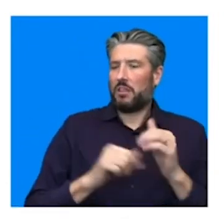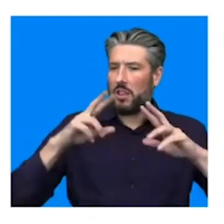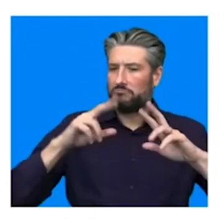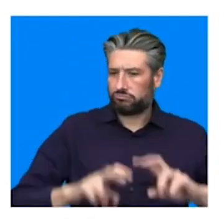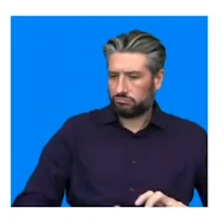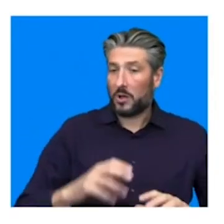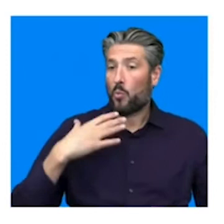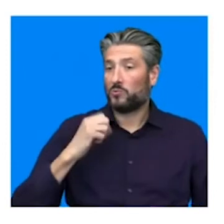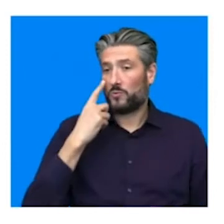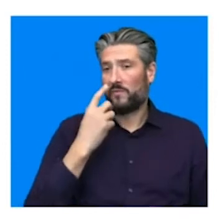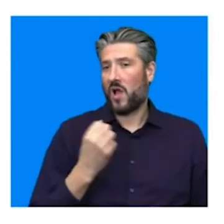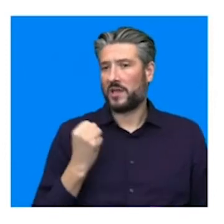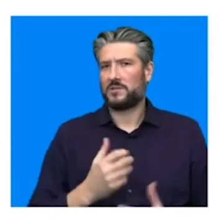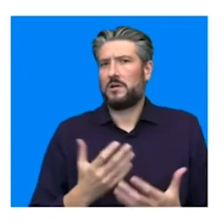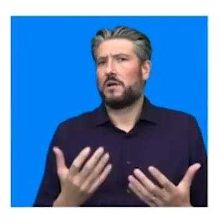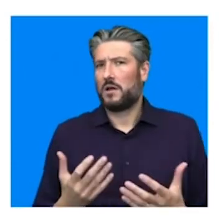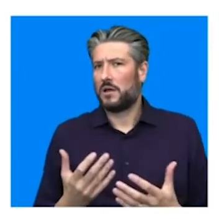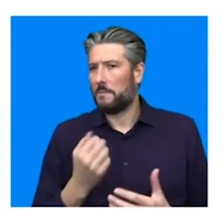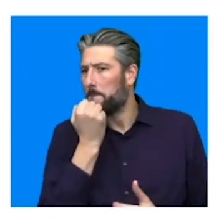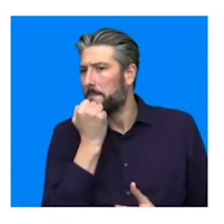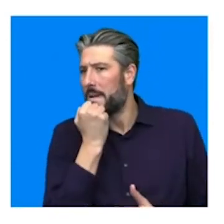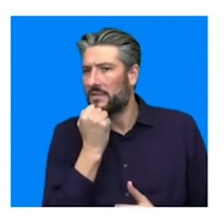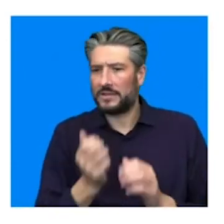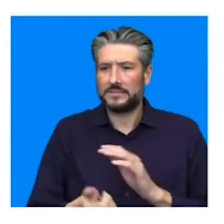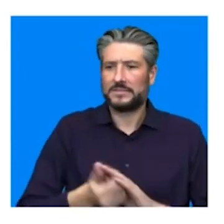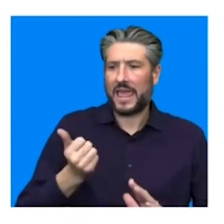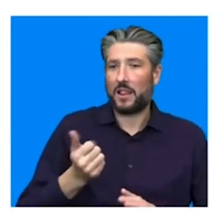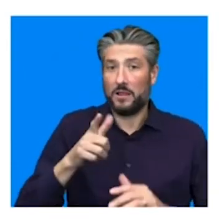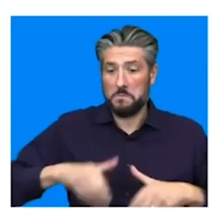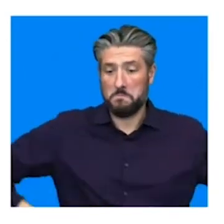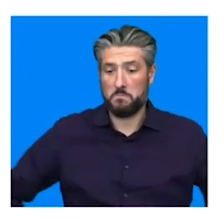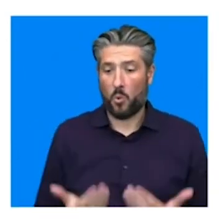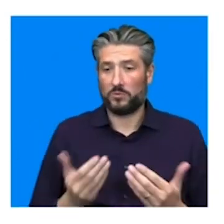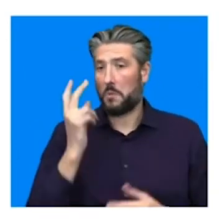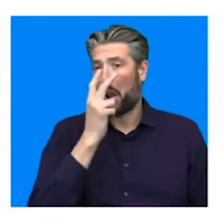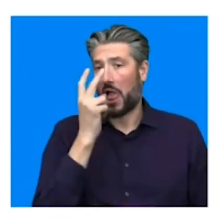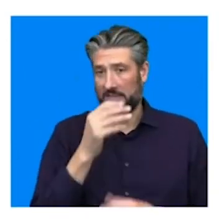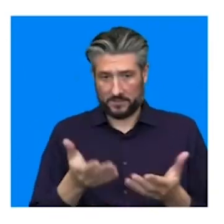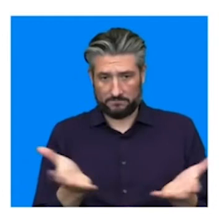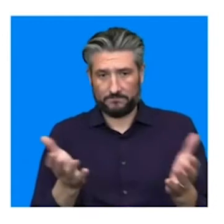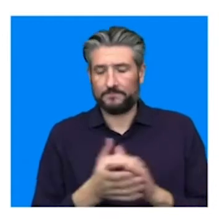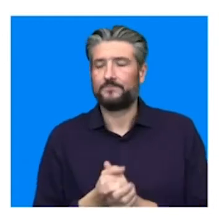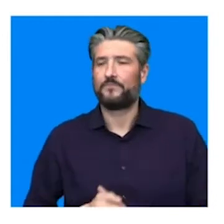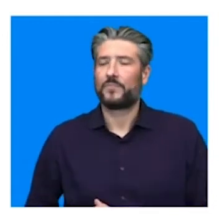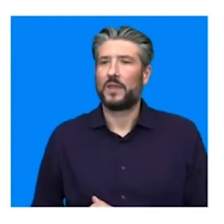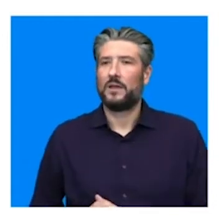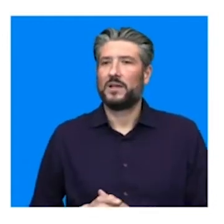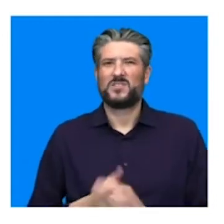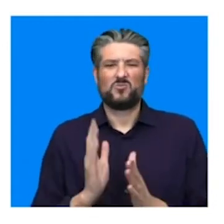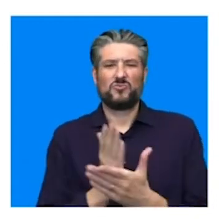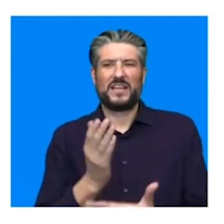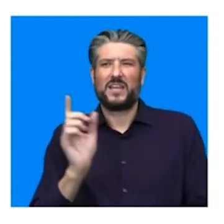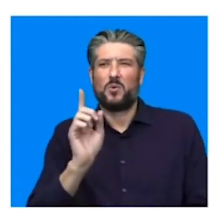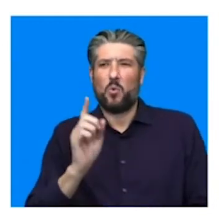arithmetic abilities of congenitally blind people. So in essence, what they had to do is